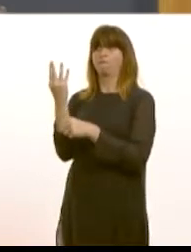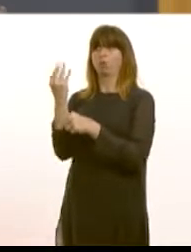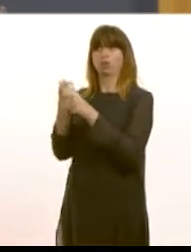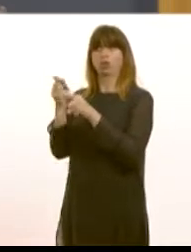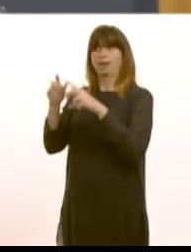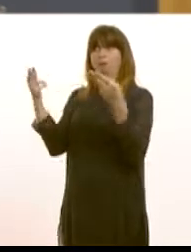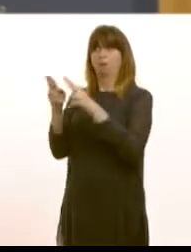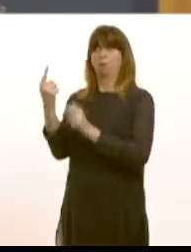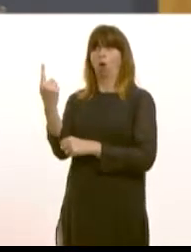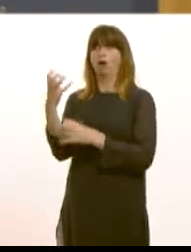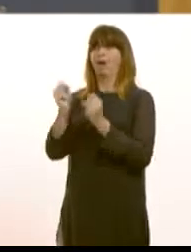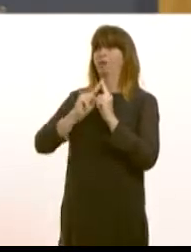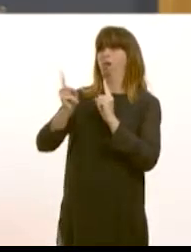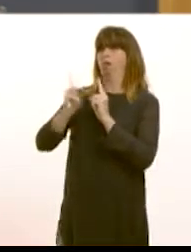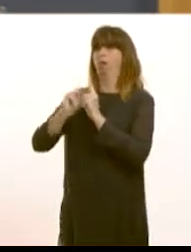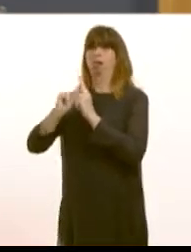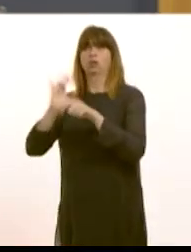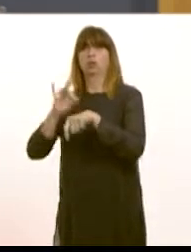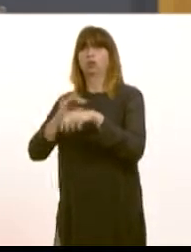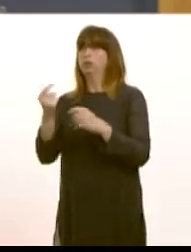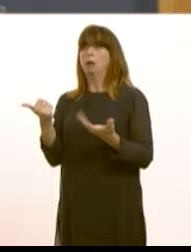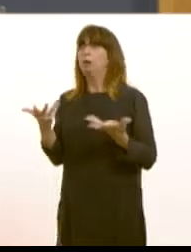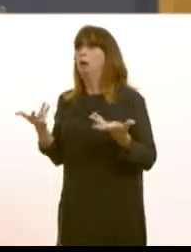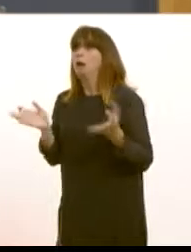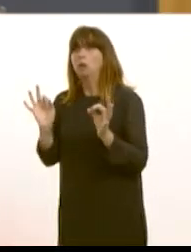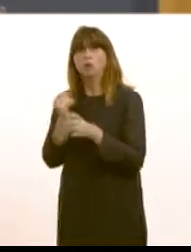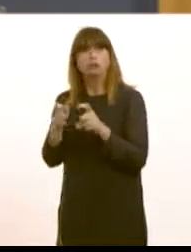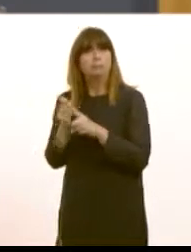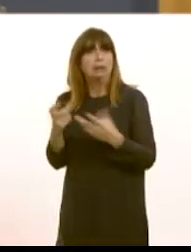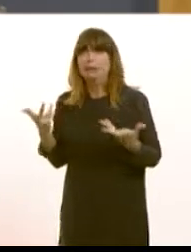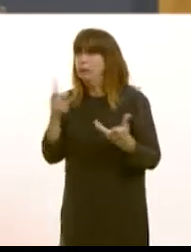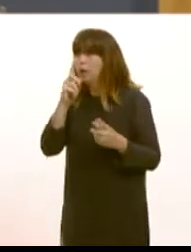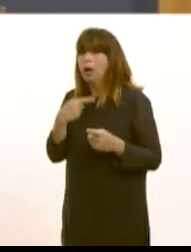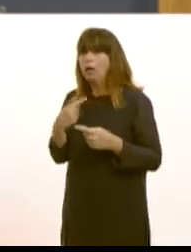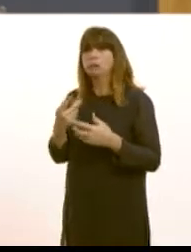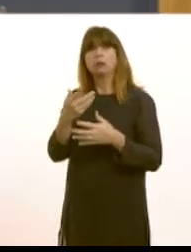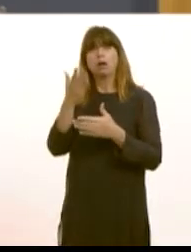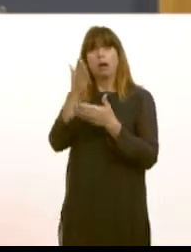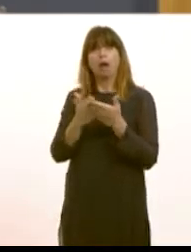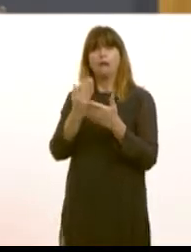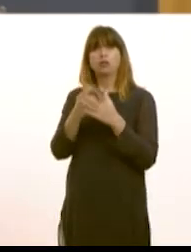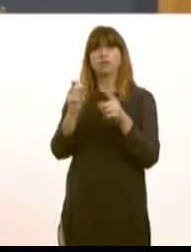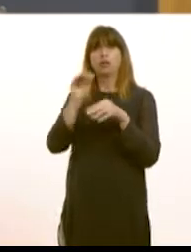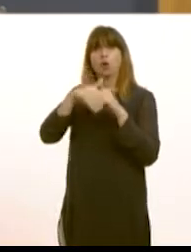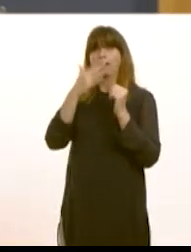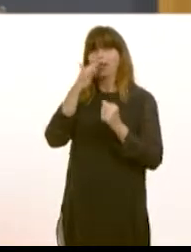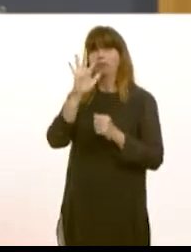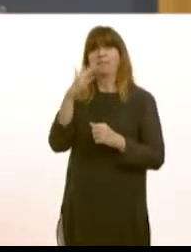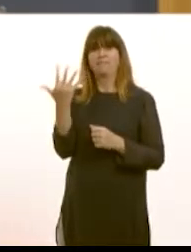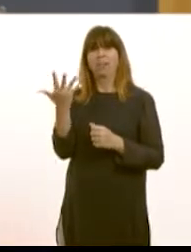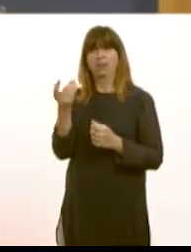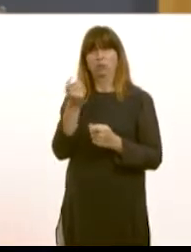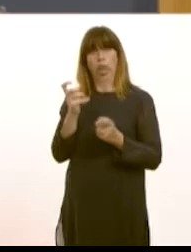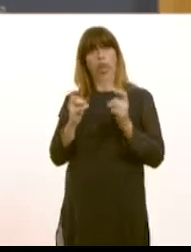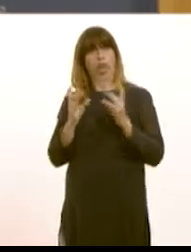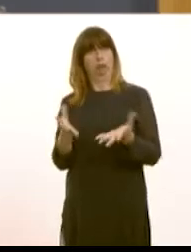of locums, and often there is no body available. Over half the GPs in Duyvar are over 55. Is it not